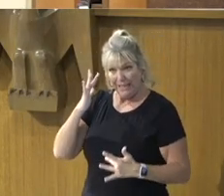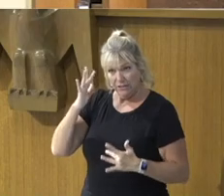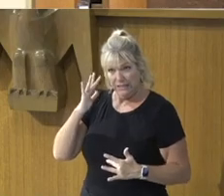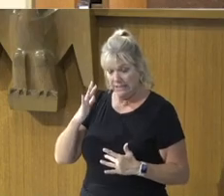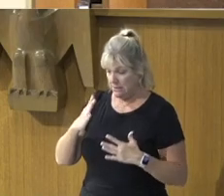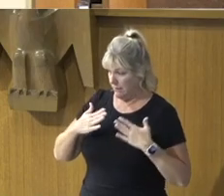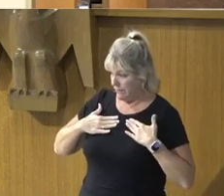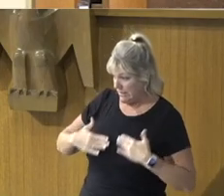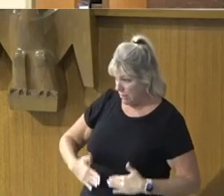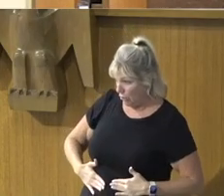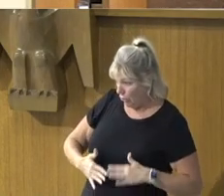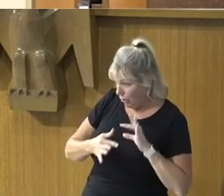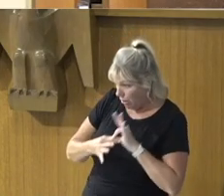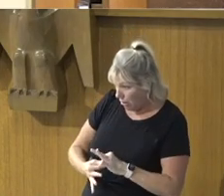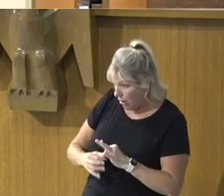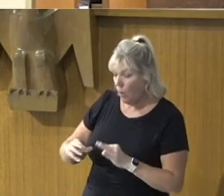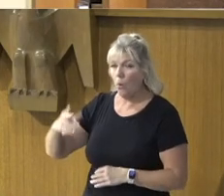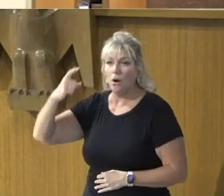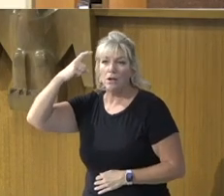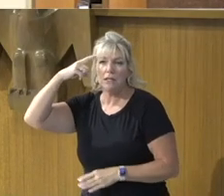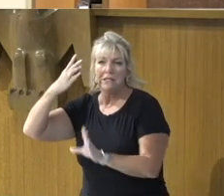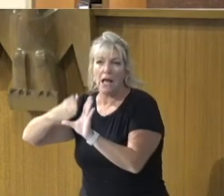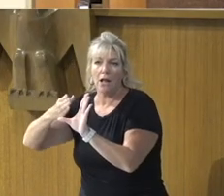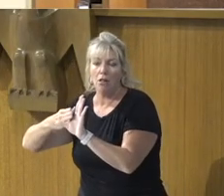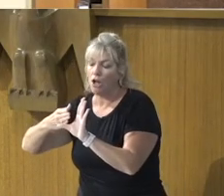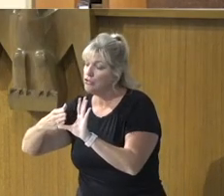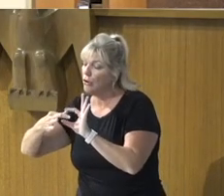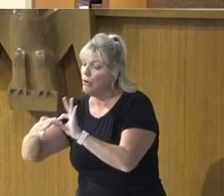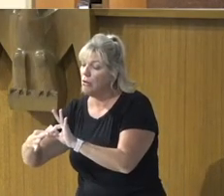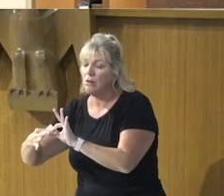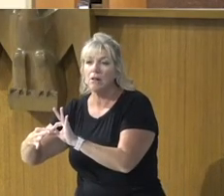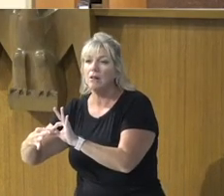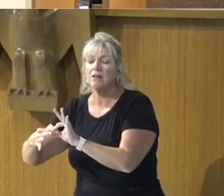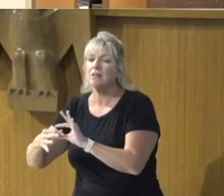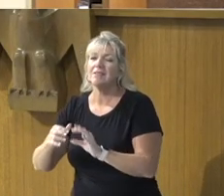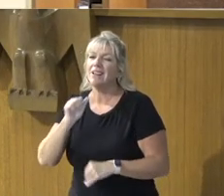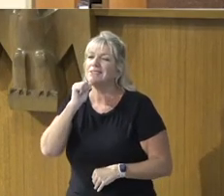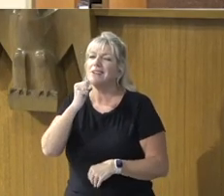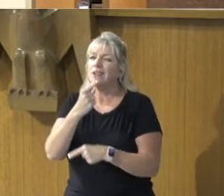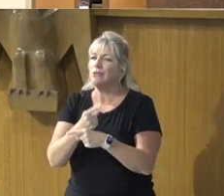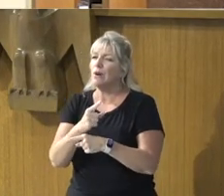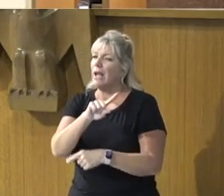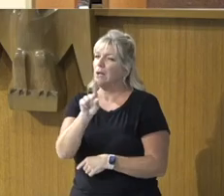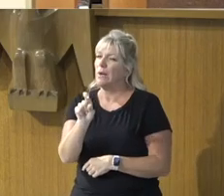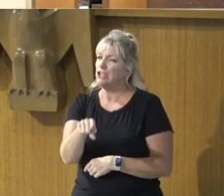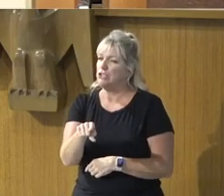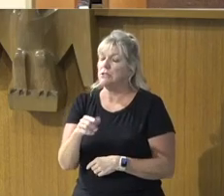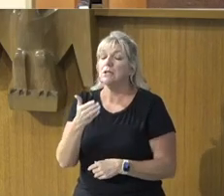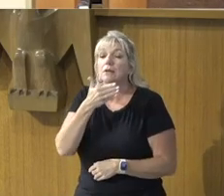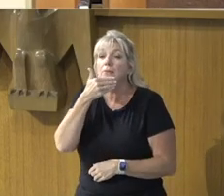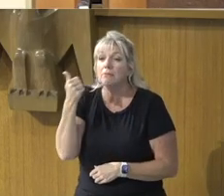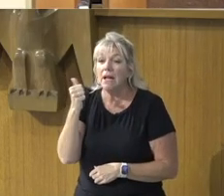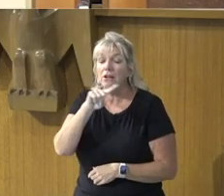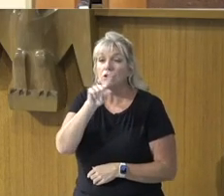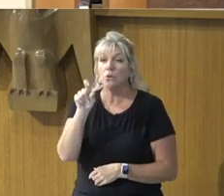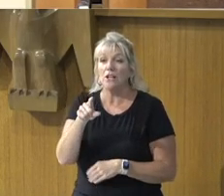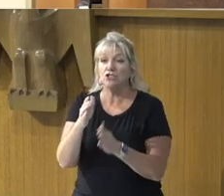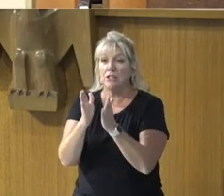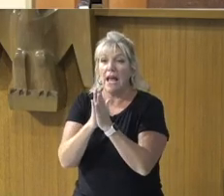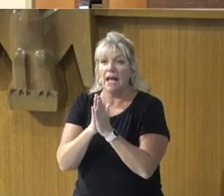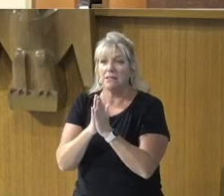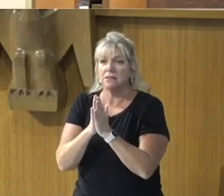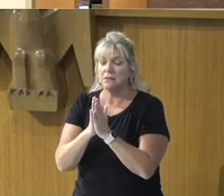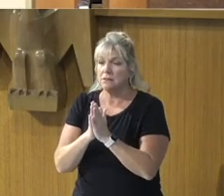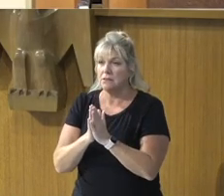psychological, Is seen more and more as asking the wrong question. The far better question is, To what